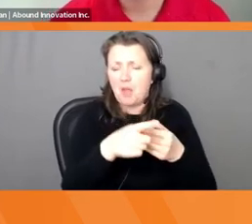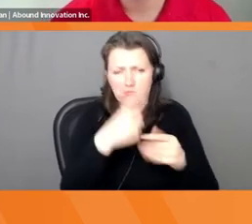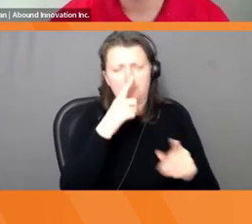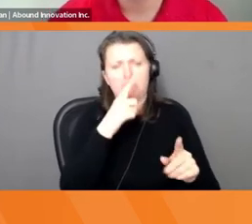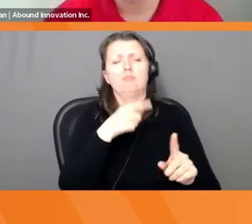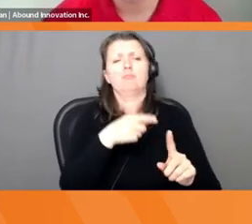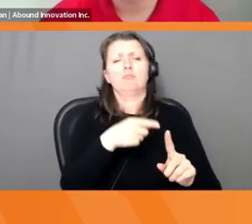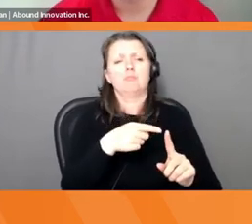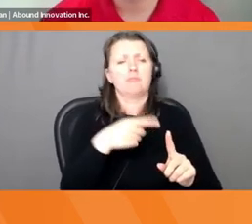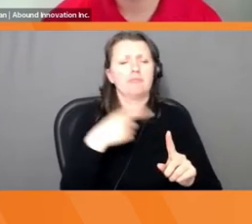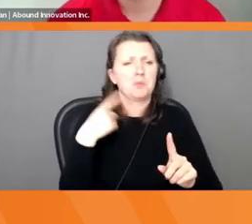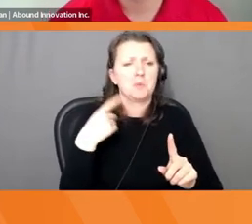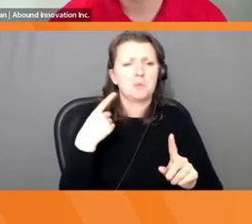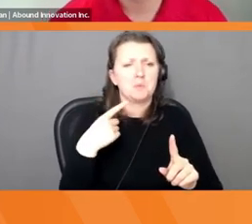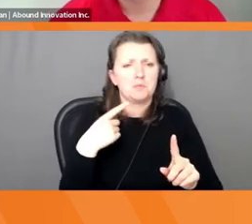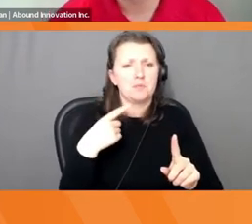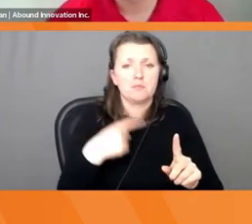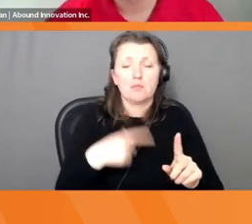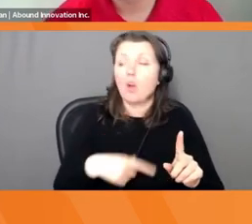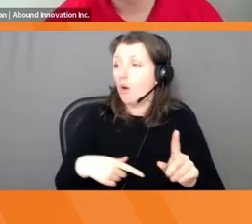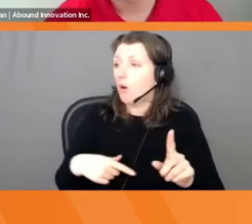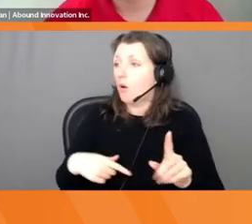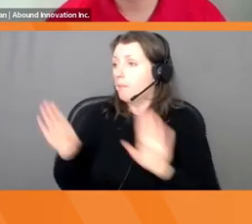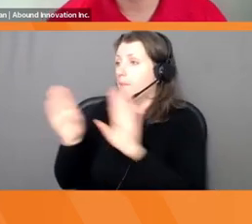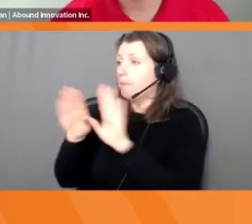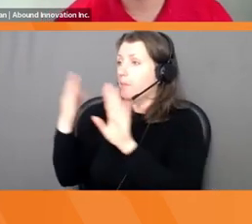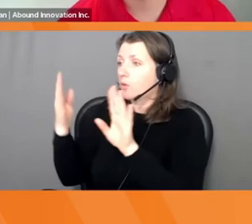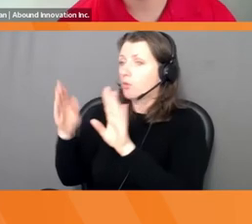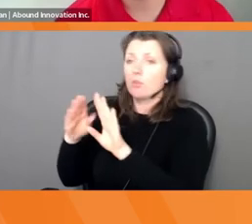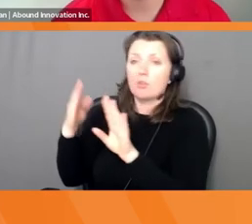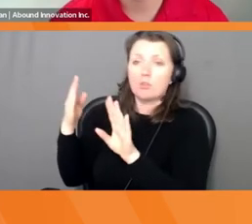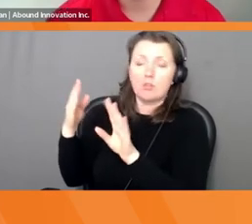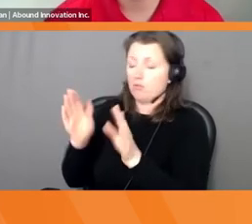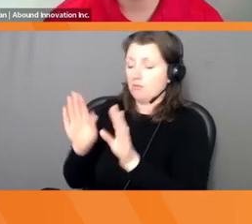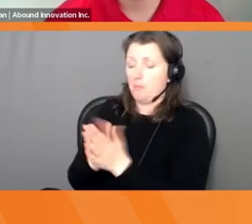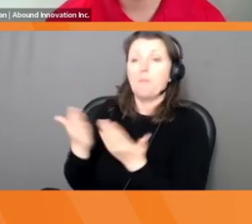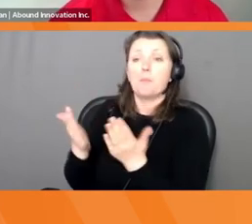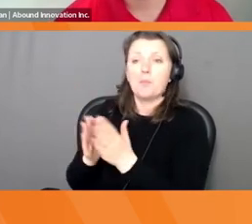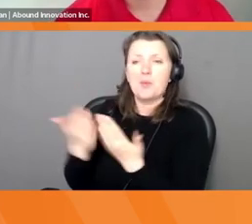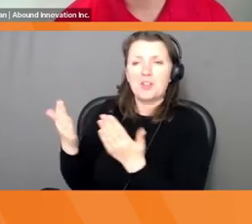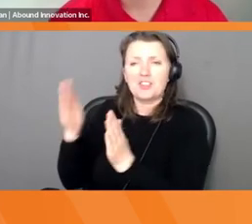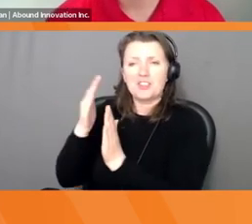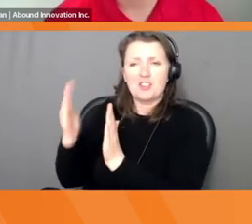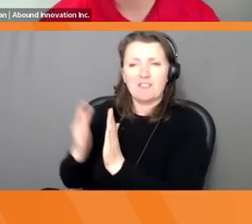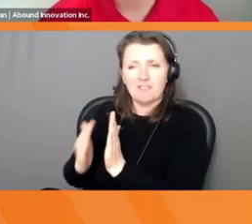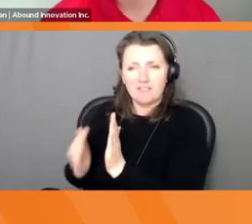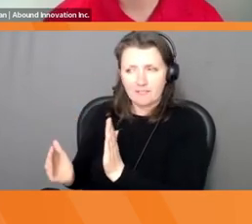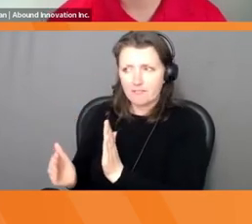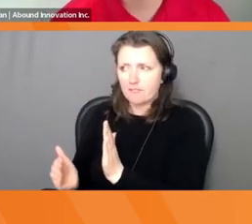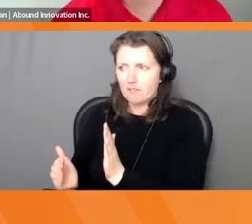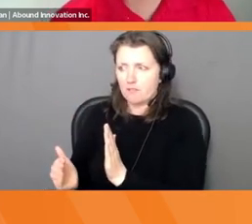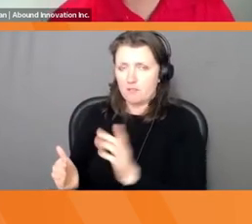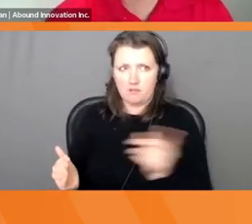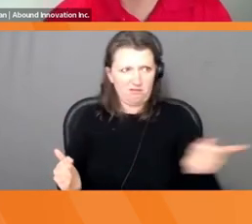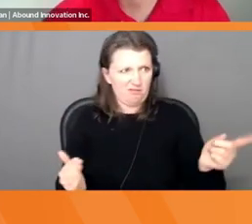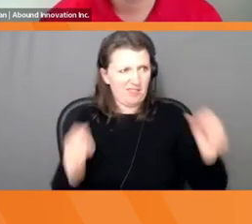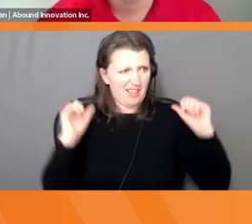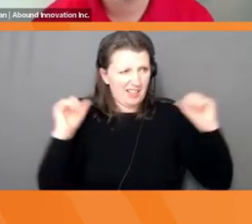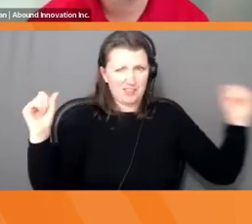Fuzzy things. I see a bookshelf. Why is there no wireless console? Why the workout equipment is inaccessible.